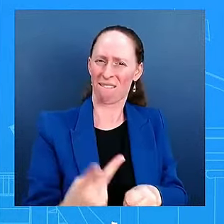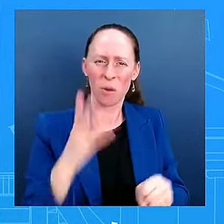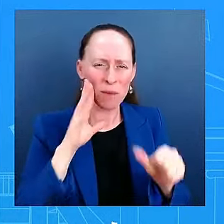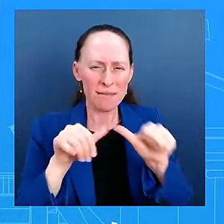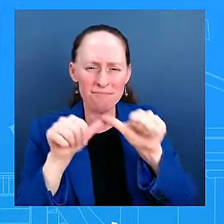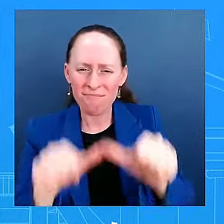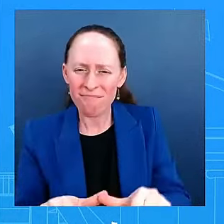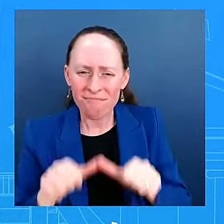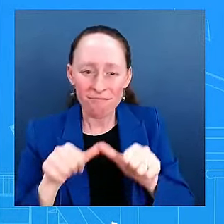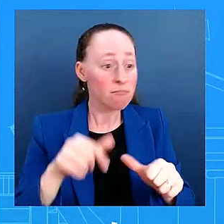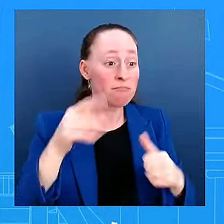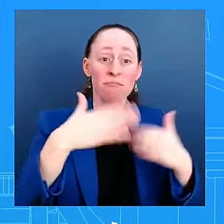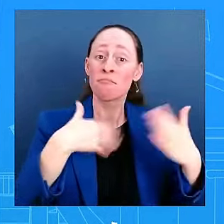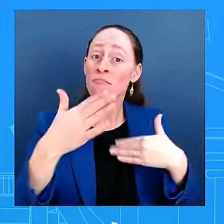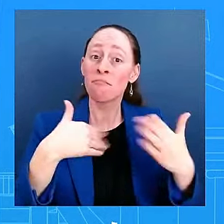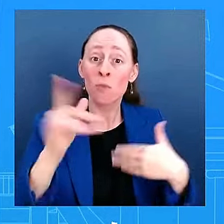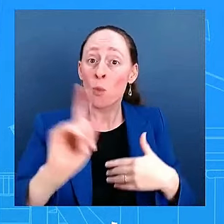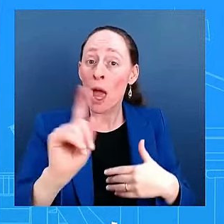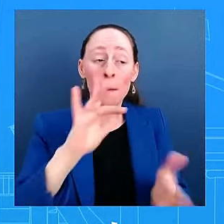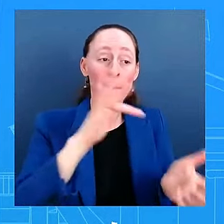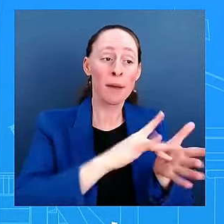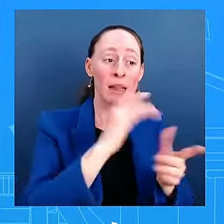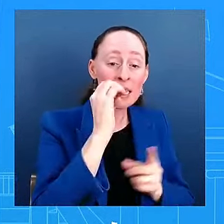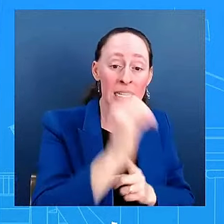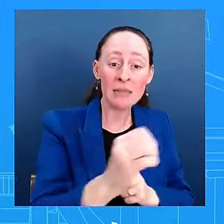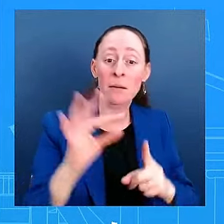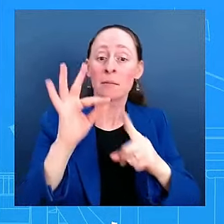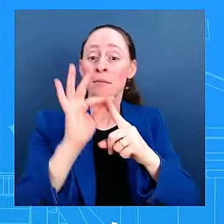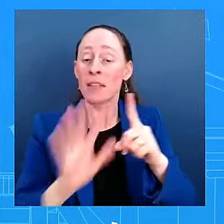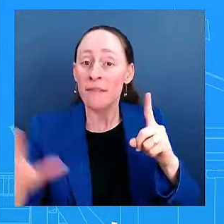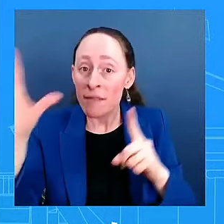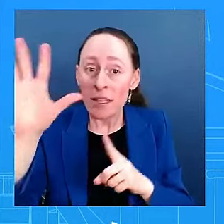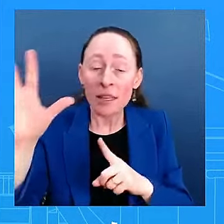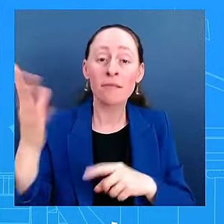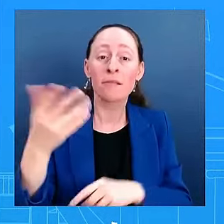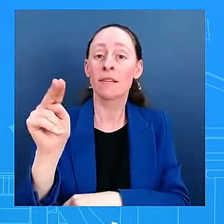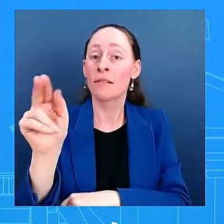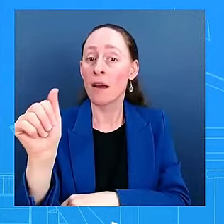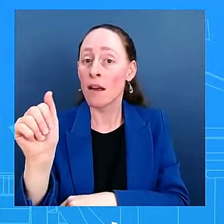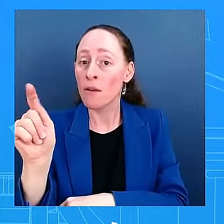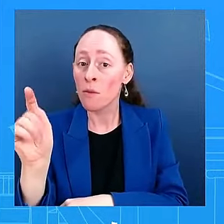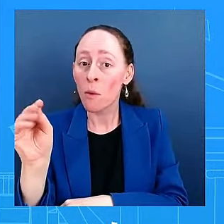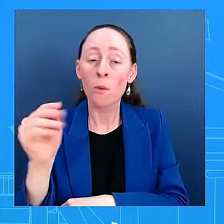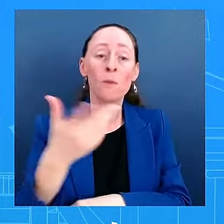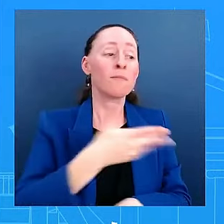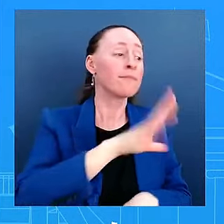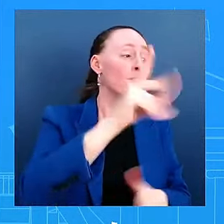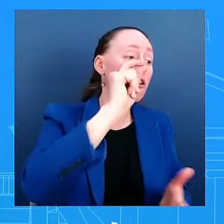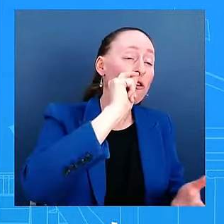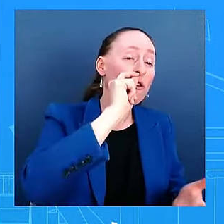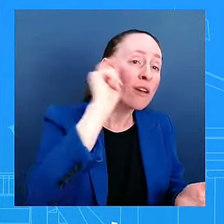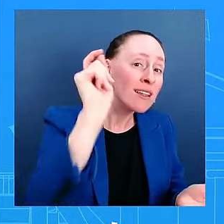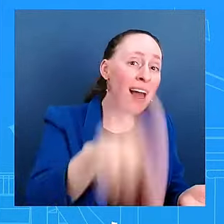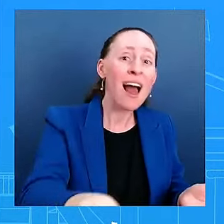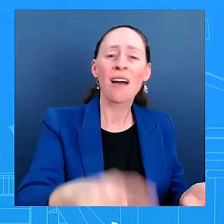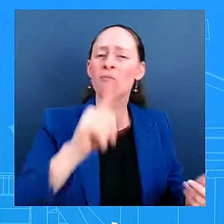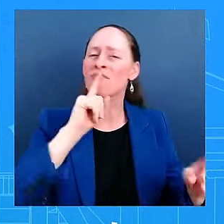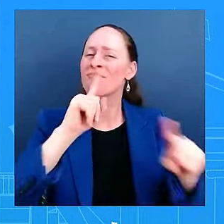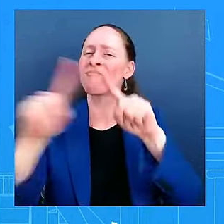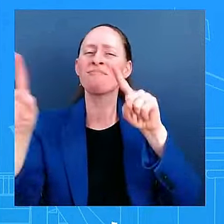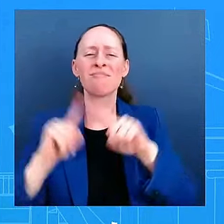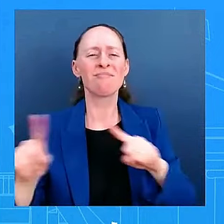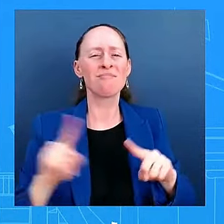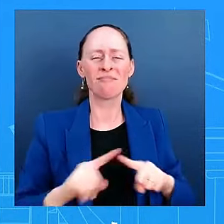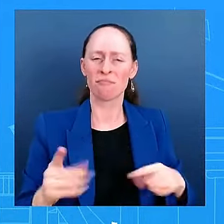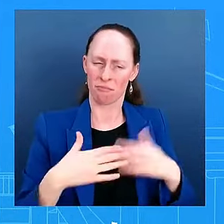lot of that making NATO stronger was certainly the president's leadership. And that's what other allies and partners, that's what they rely